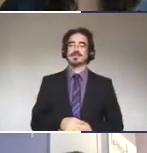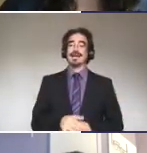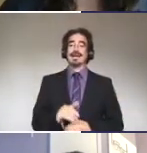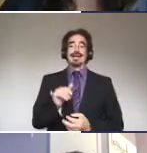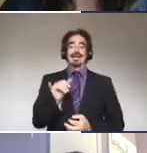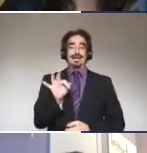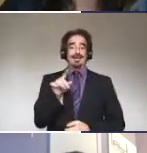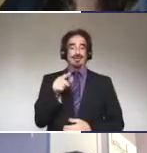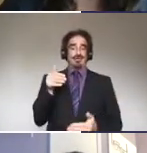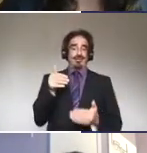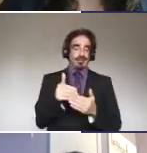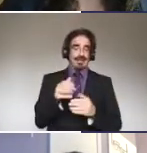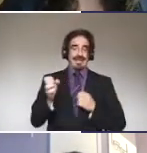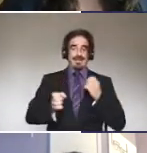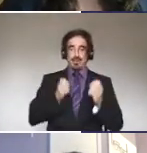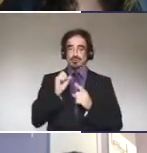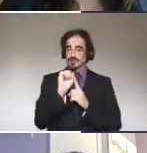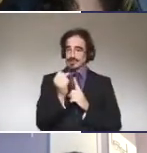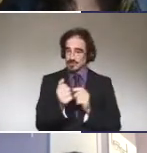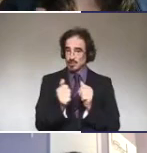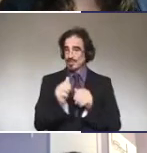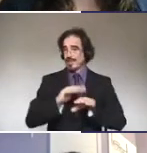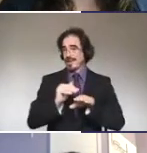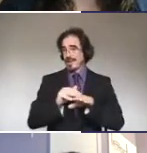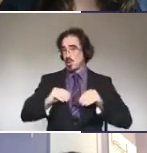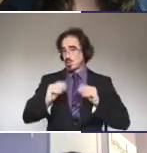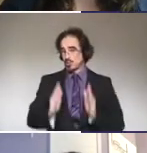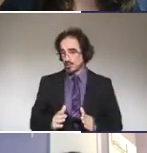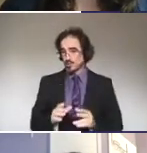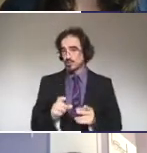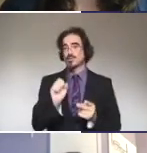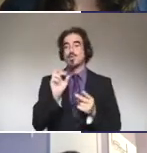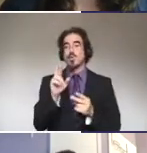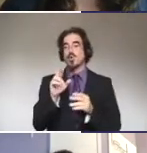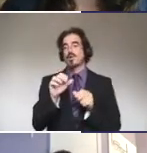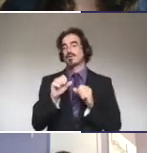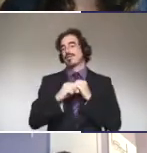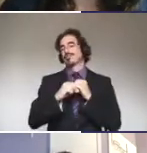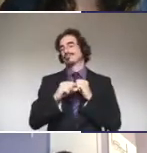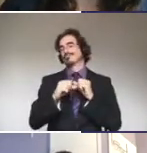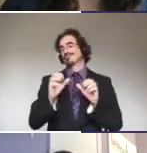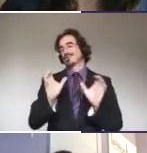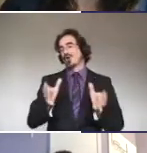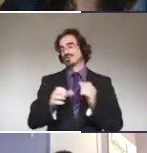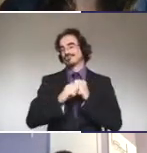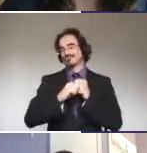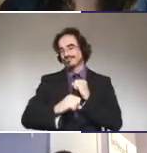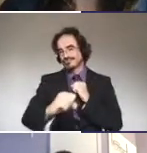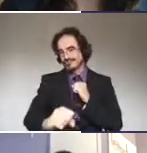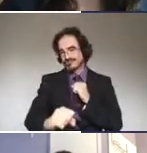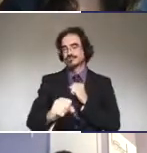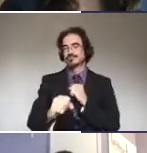situation with a pet owner or it's a long conversation, that hearing loss can be